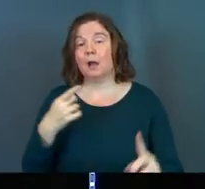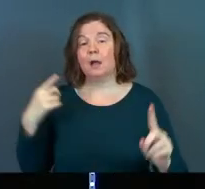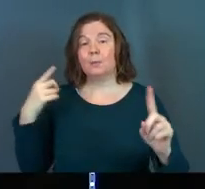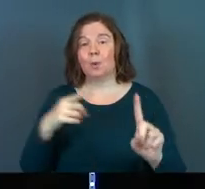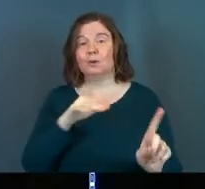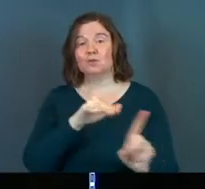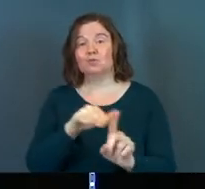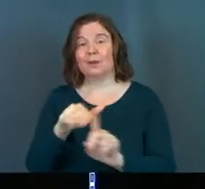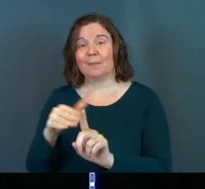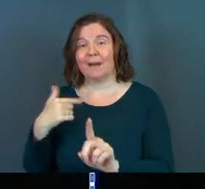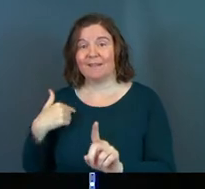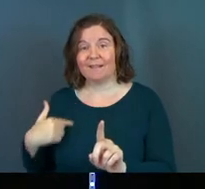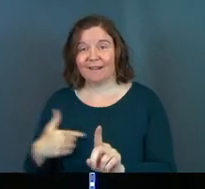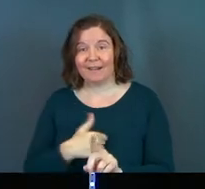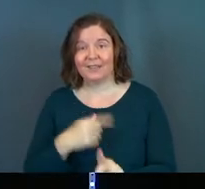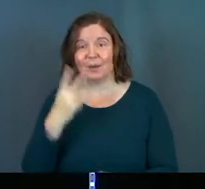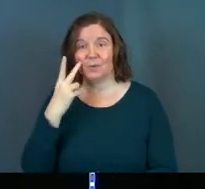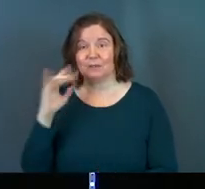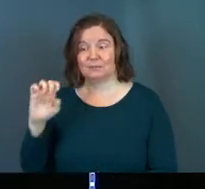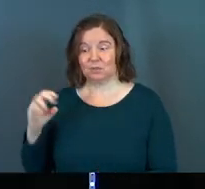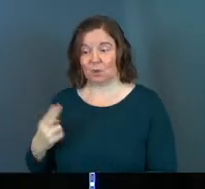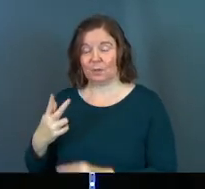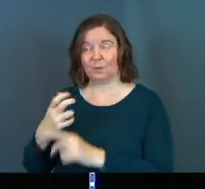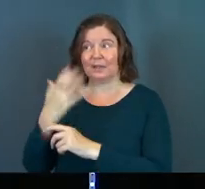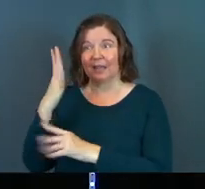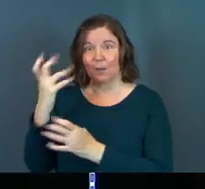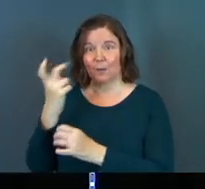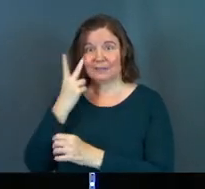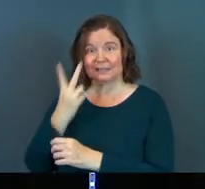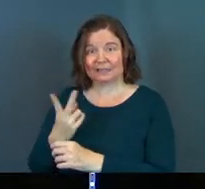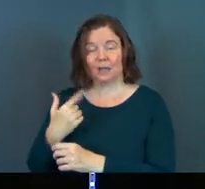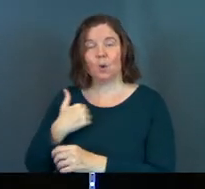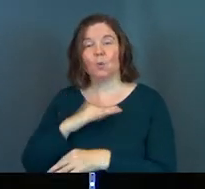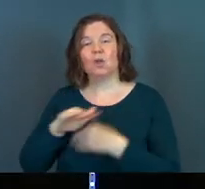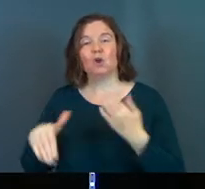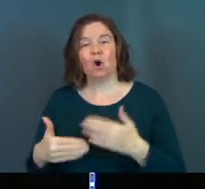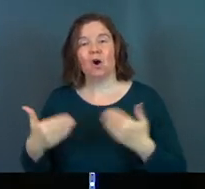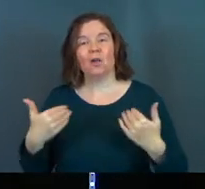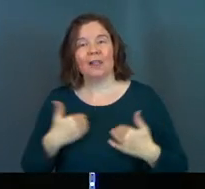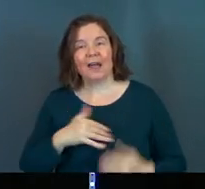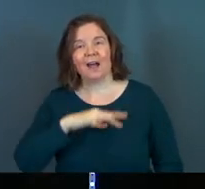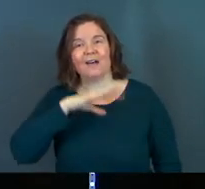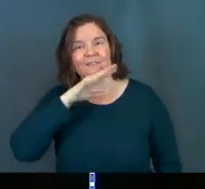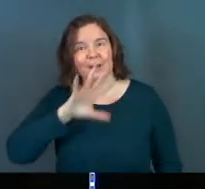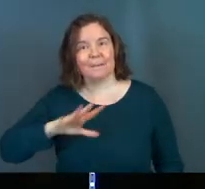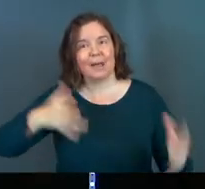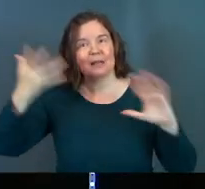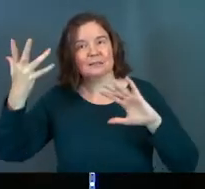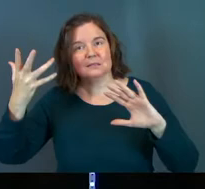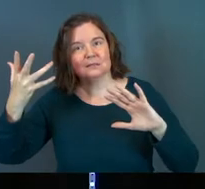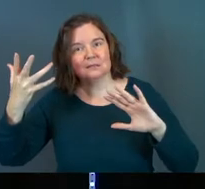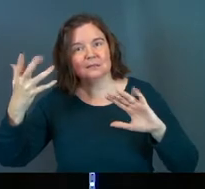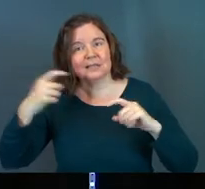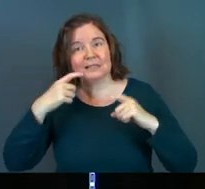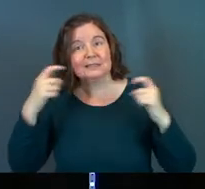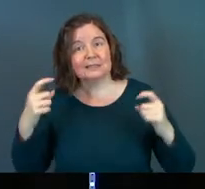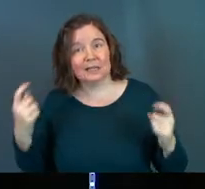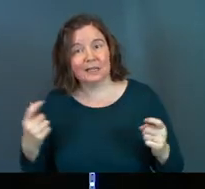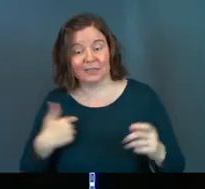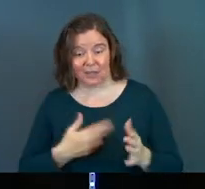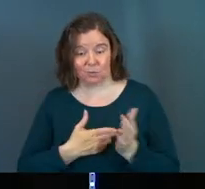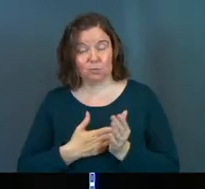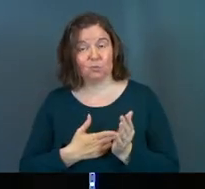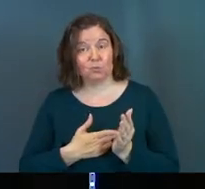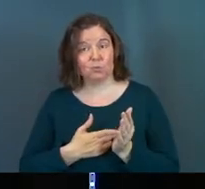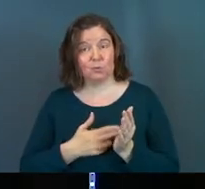point is to remind us, again, the point that we see from Jonah that we get that God wants them to see is we all have mess. That is the truth